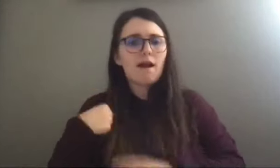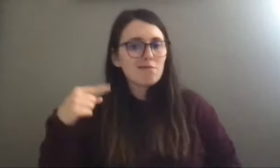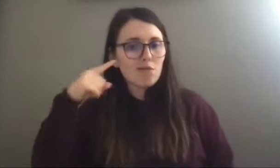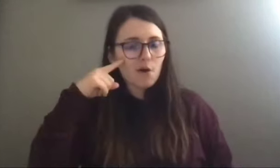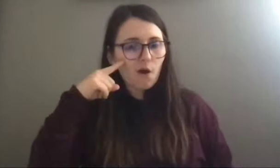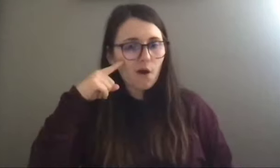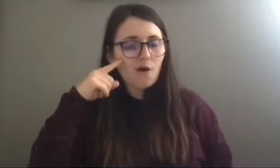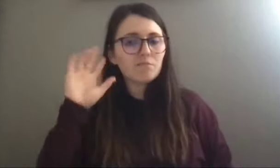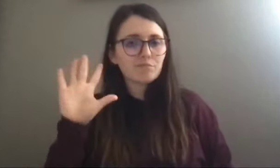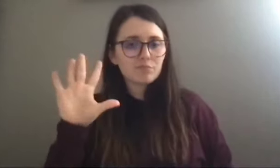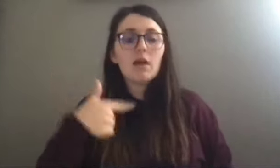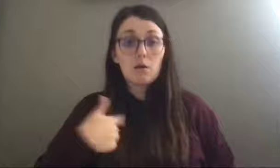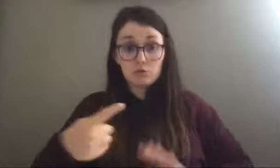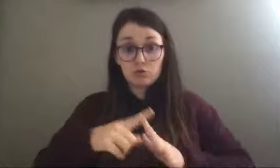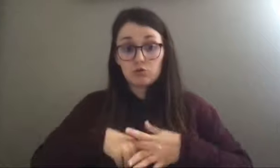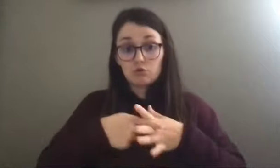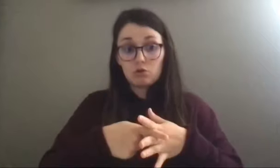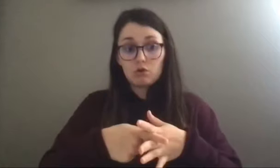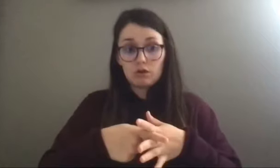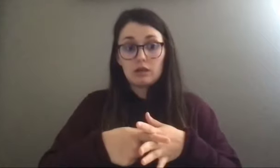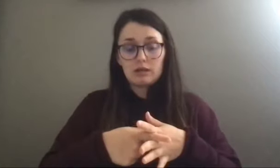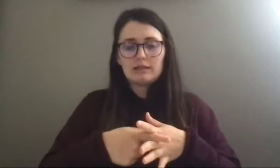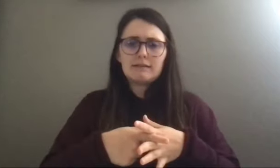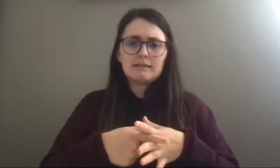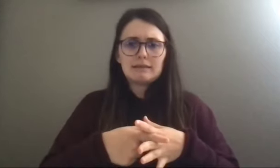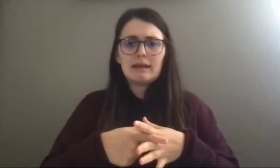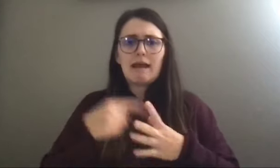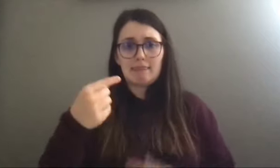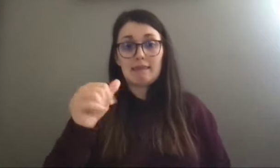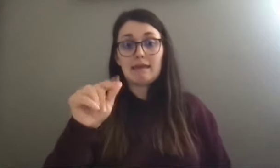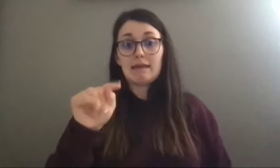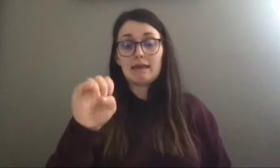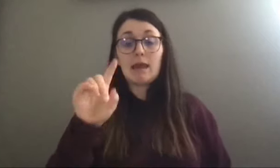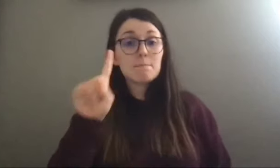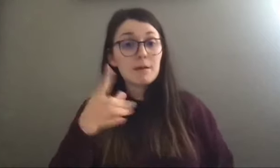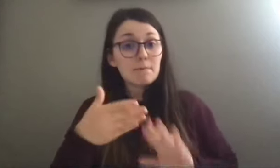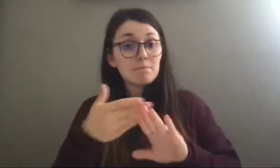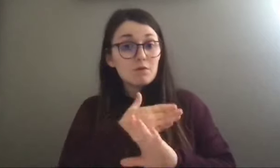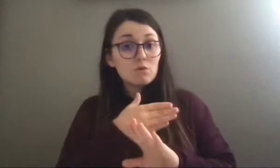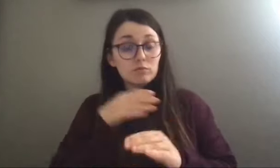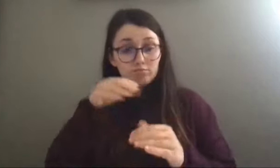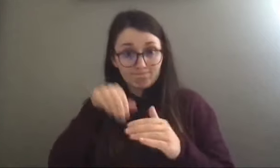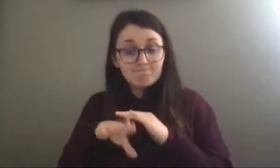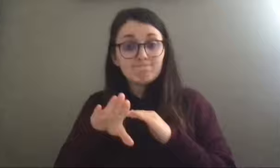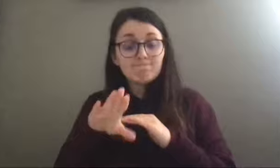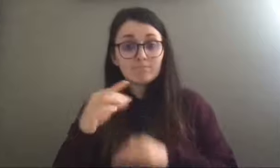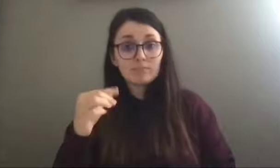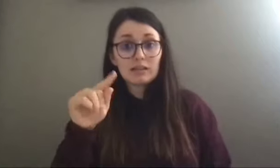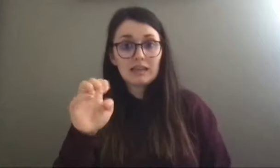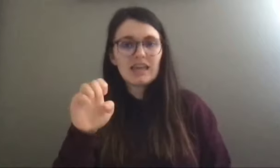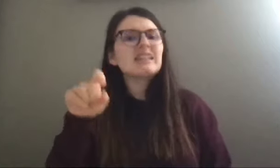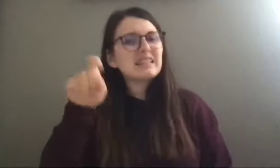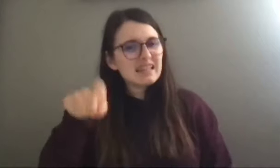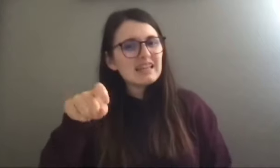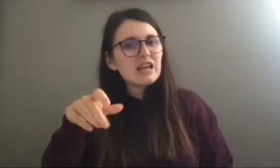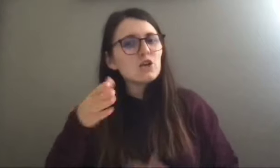when we started out, I started at like the gate, but before you get to the gate, you actually have to go through security. And we